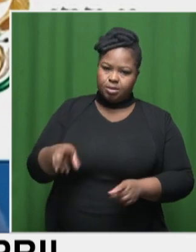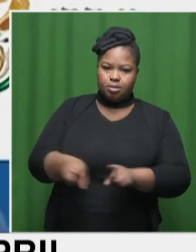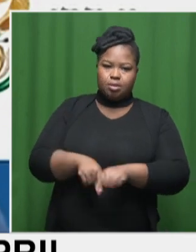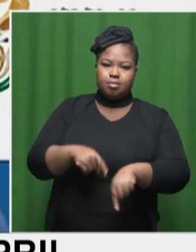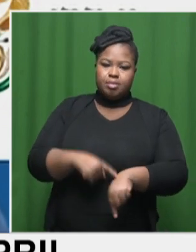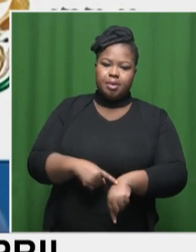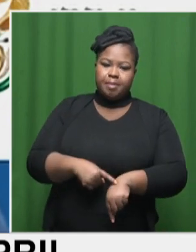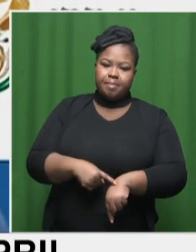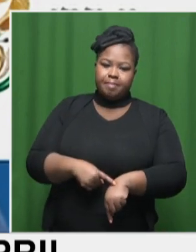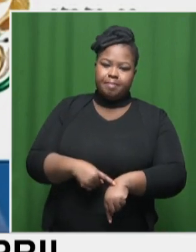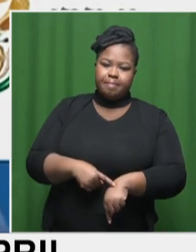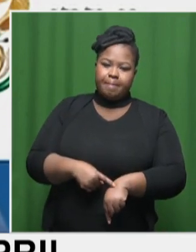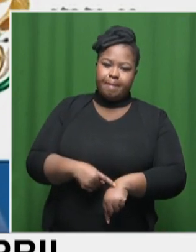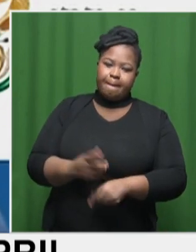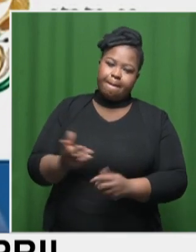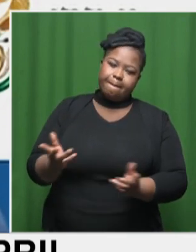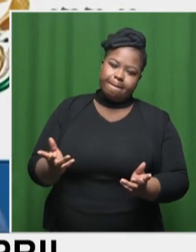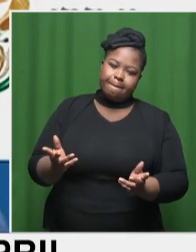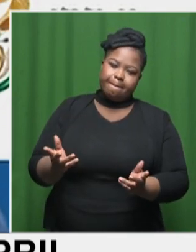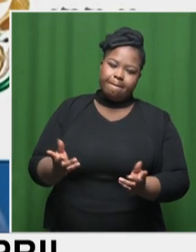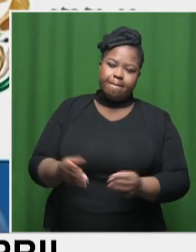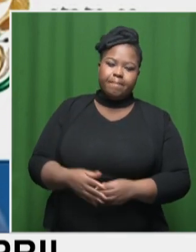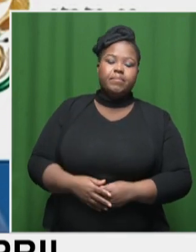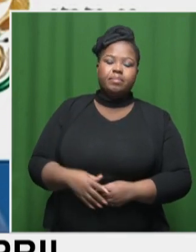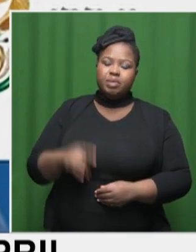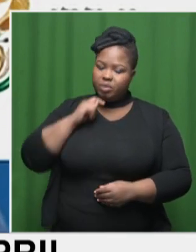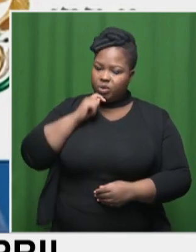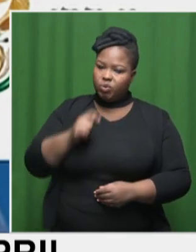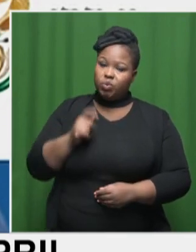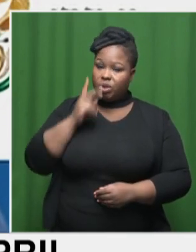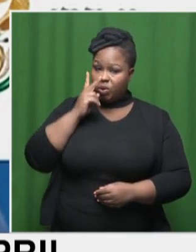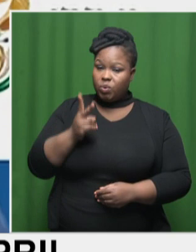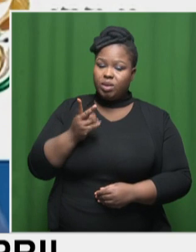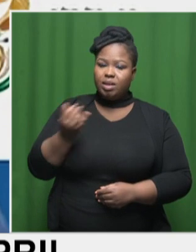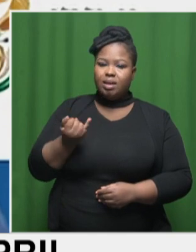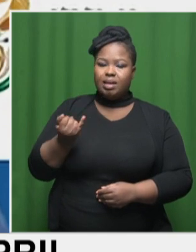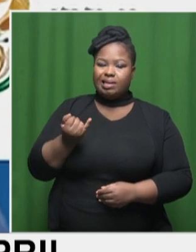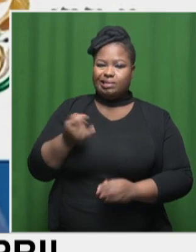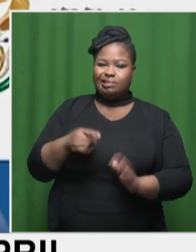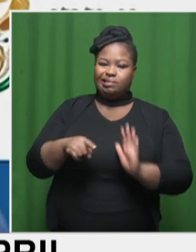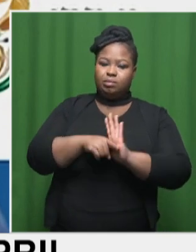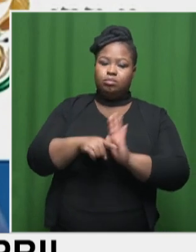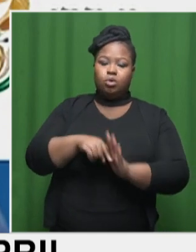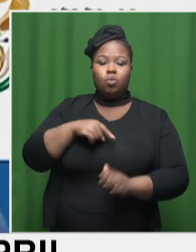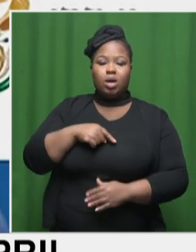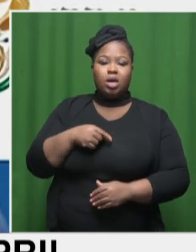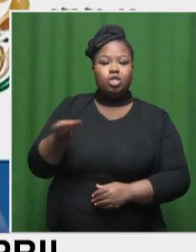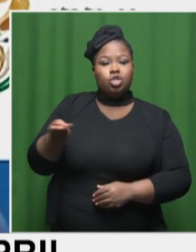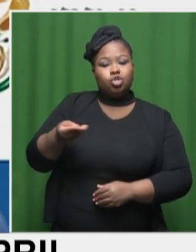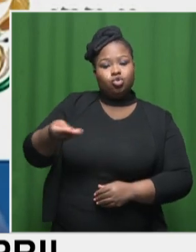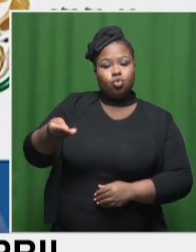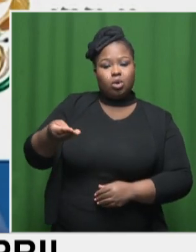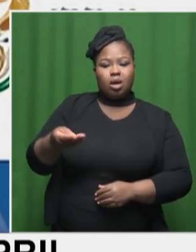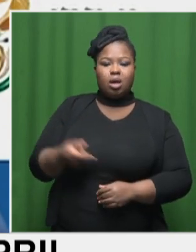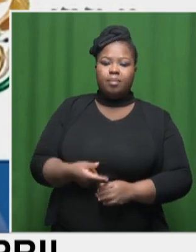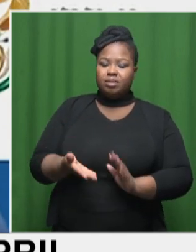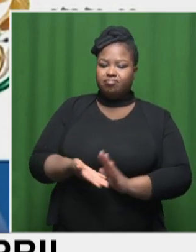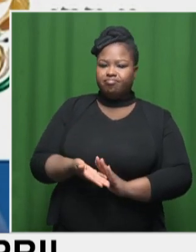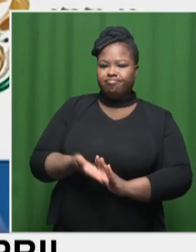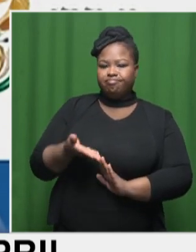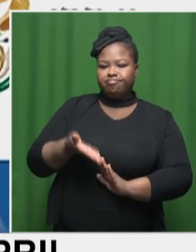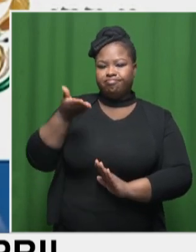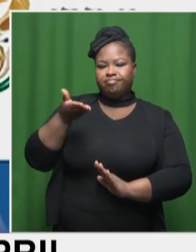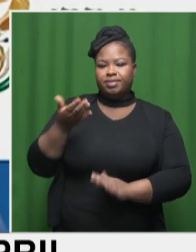time period. So there definitely does seem to be some pressure. Sugar prices have been increasing, generally speaking.